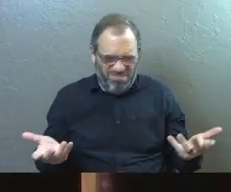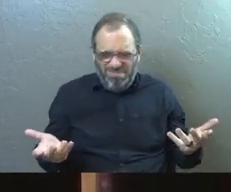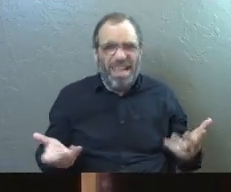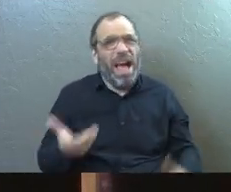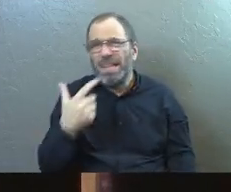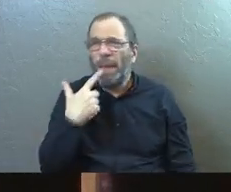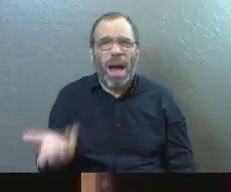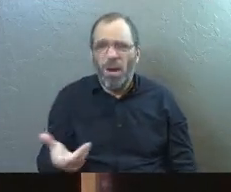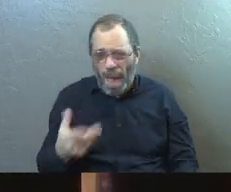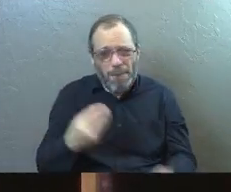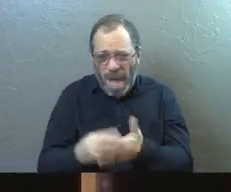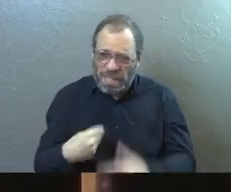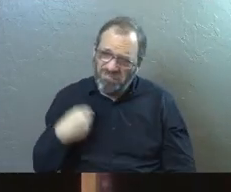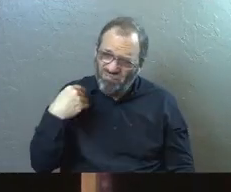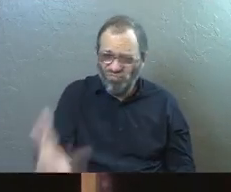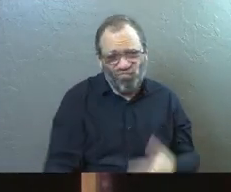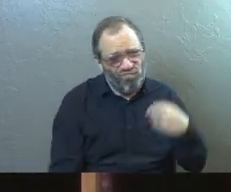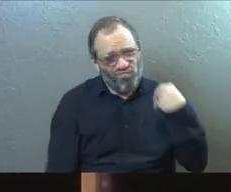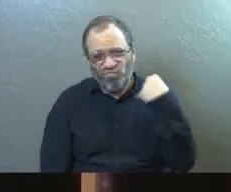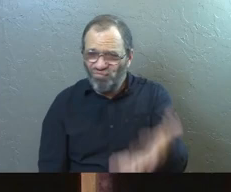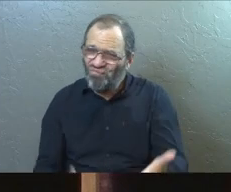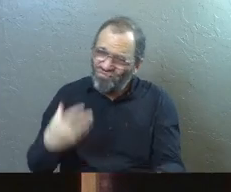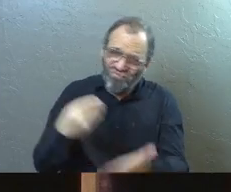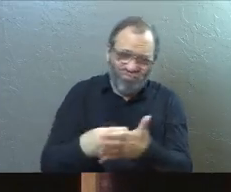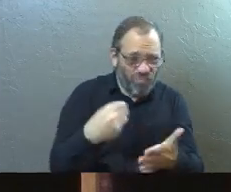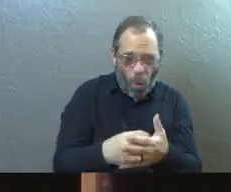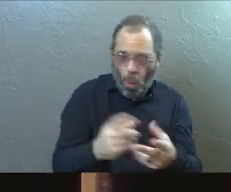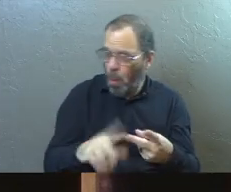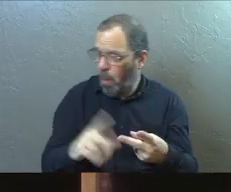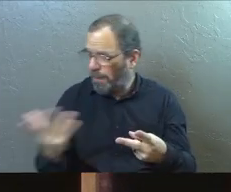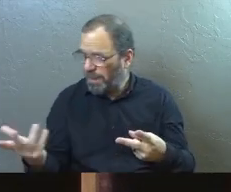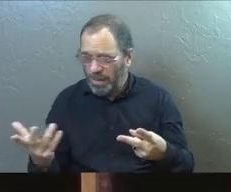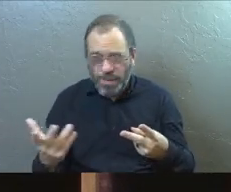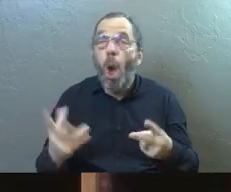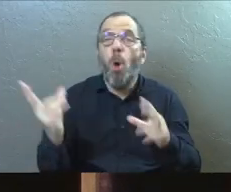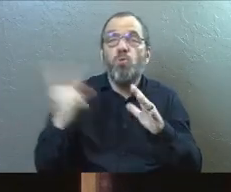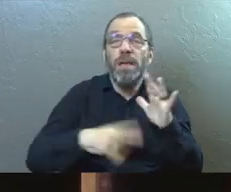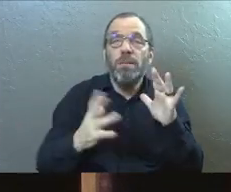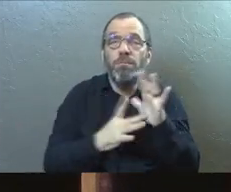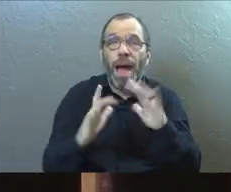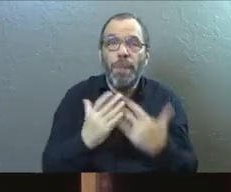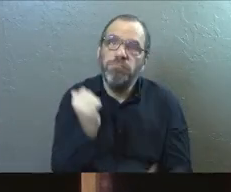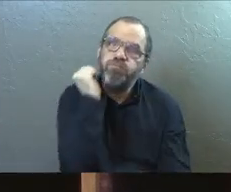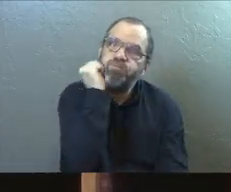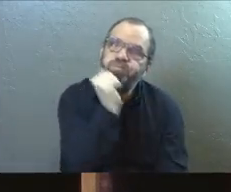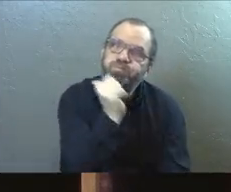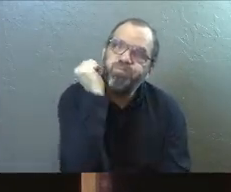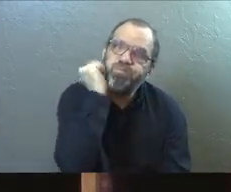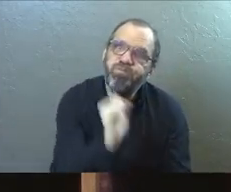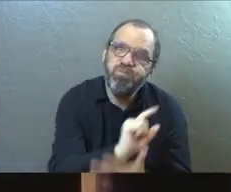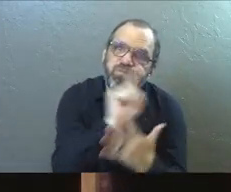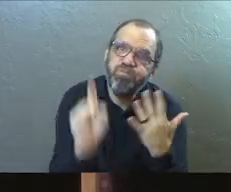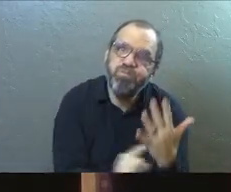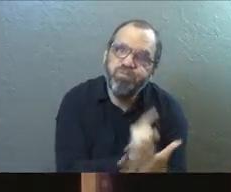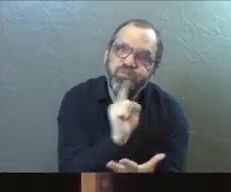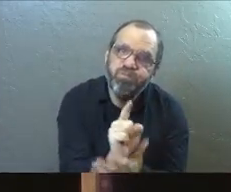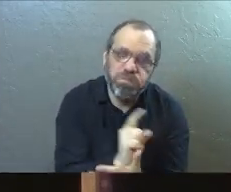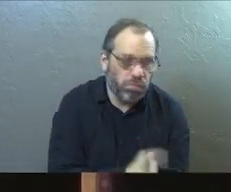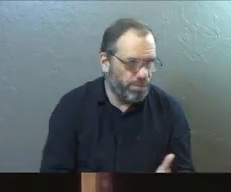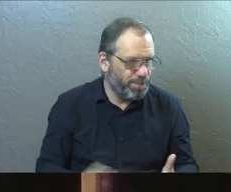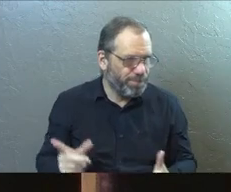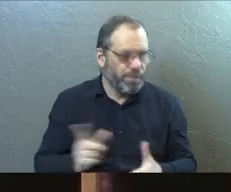why didn't you tell me to give a lot of money? Why didn't you tell me, Jesus, to read my Bible every single day for an hour at least?